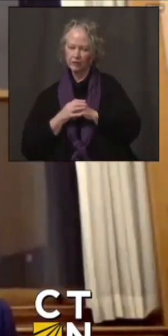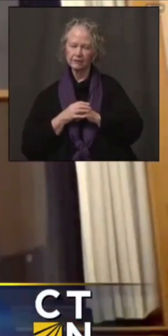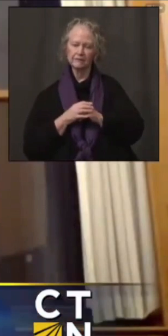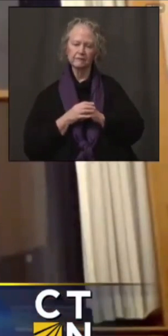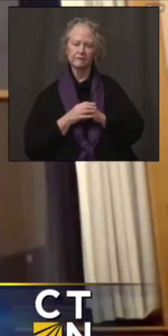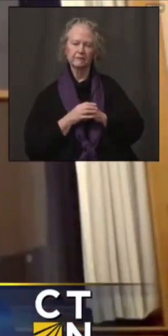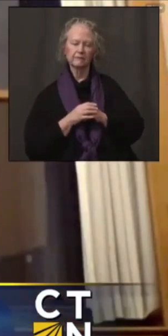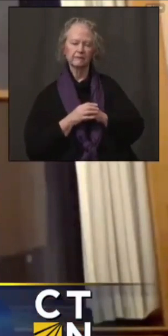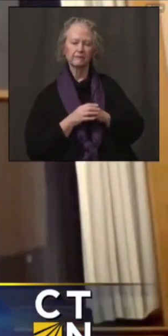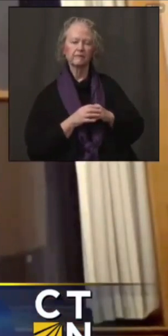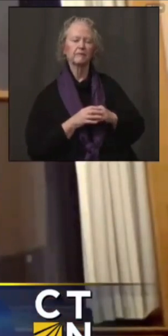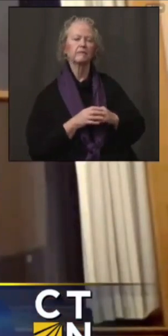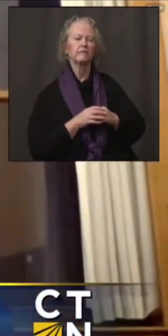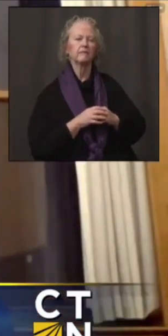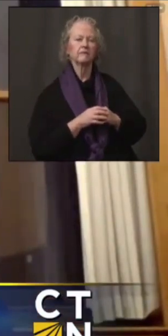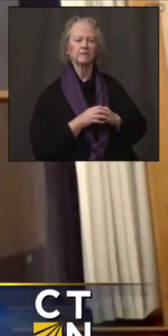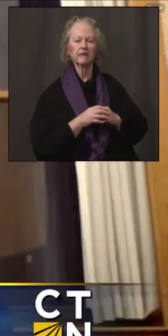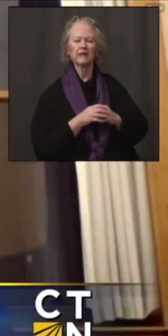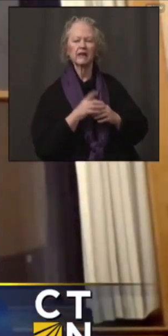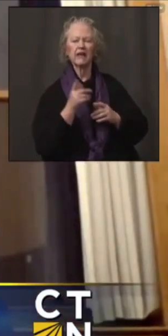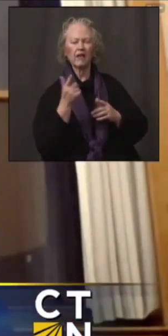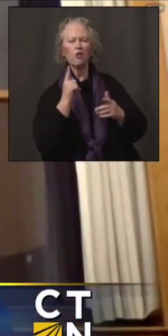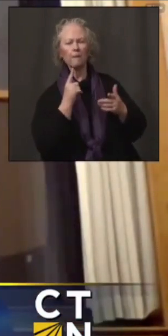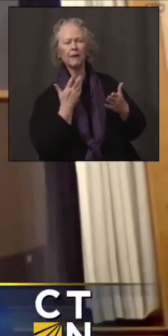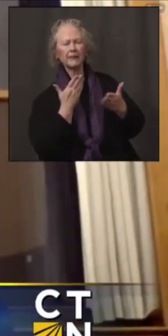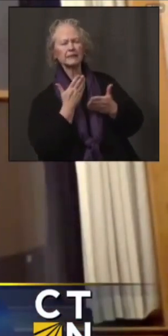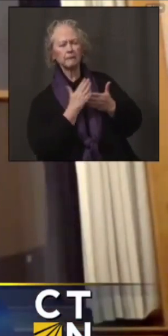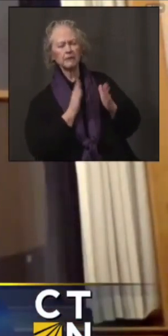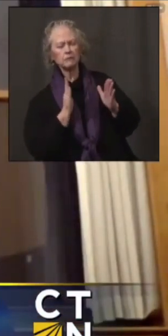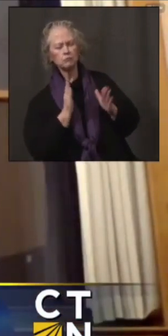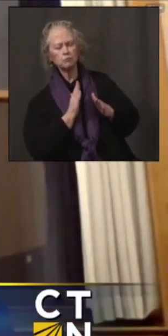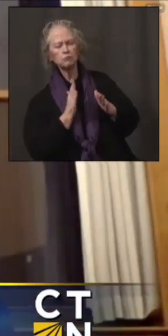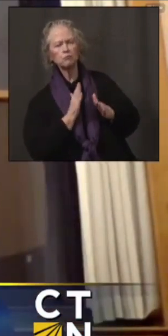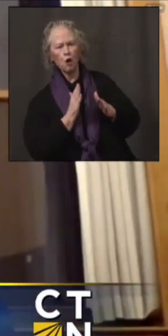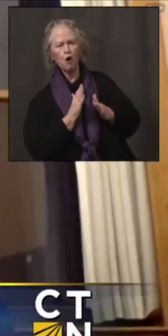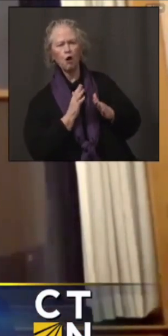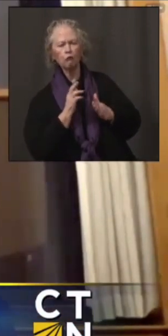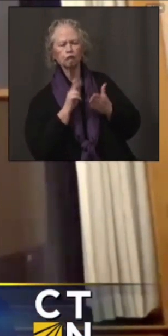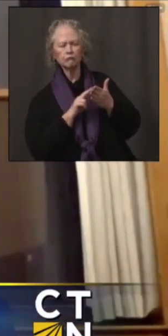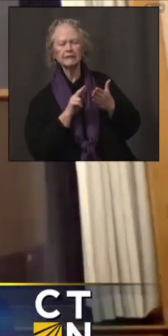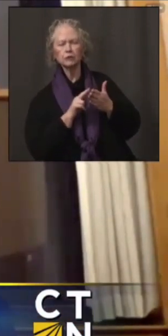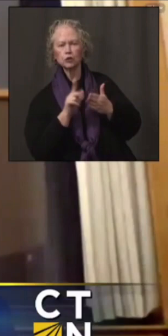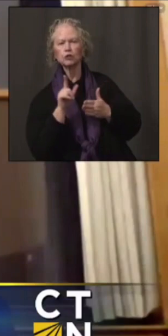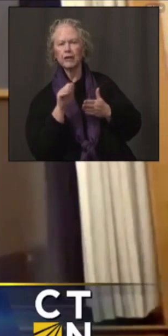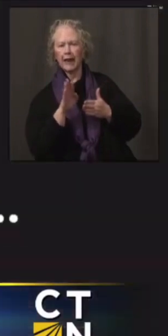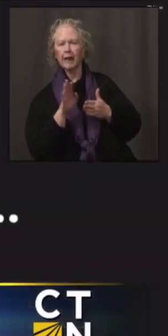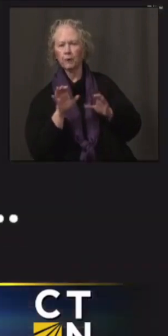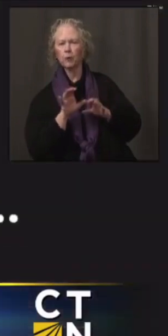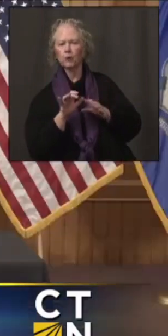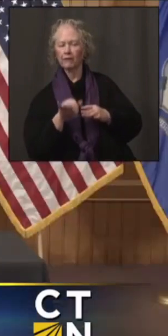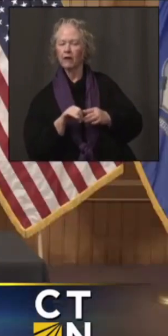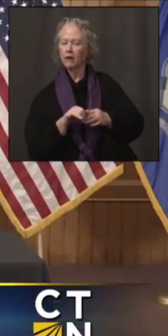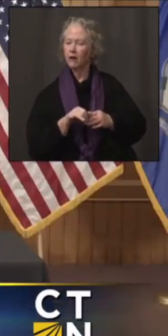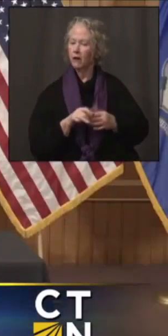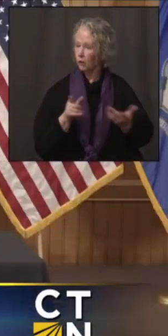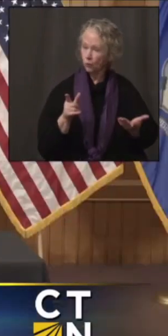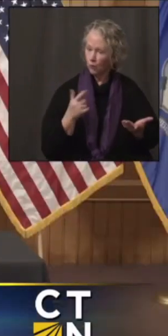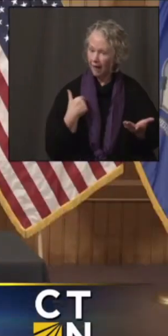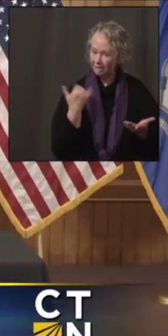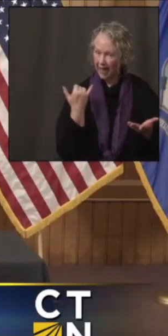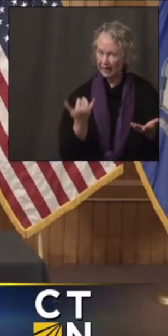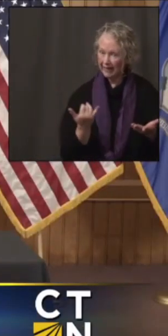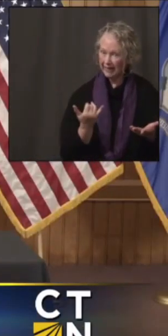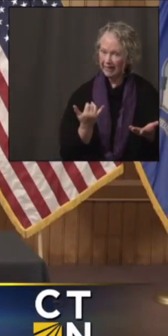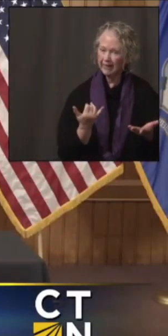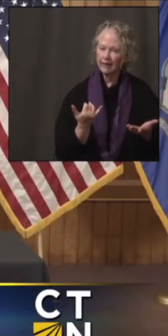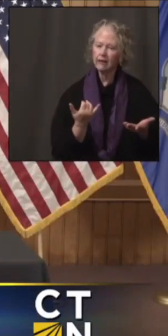Semaphore does a lot of sequencing as well. There might be some other smaller research labs around the state too. But do we have a rough idea of, of